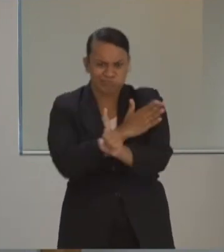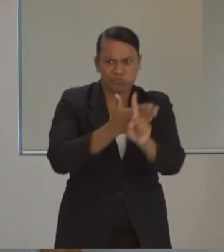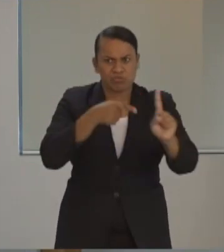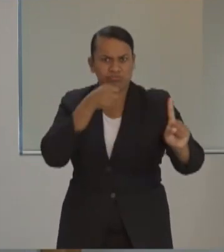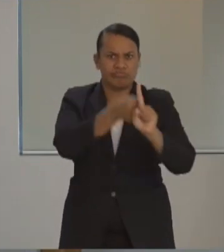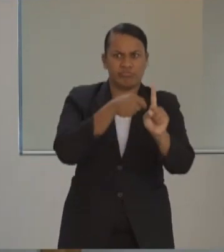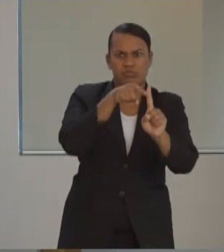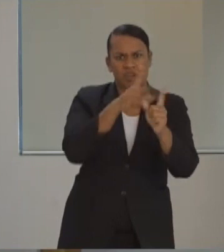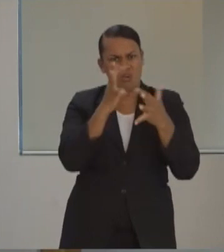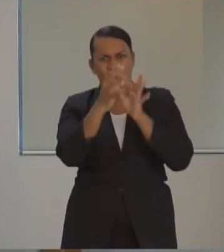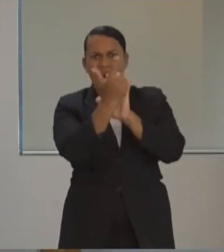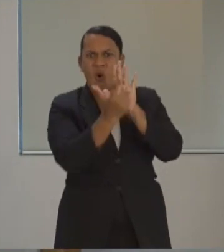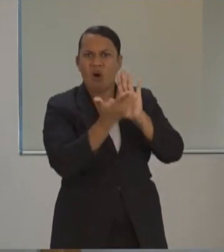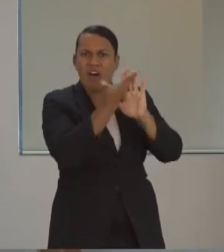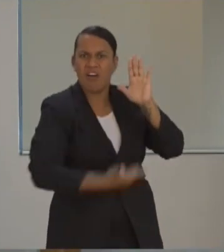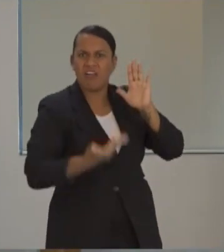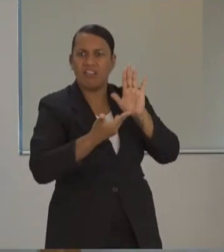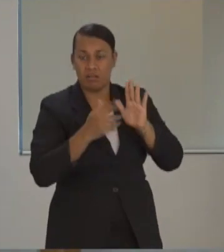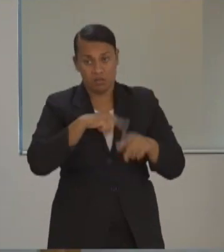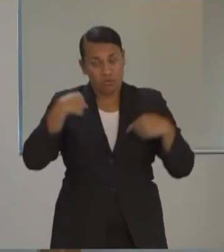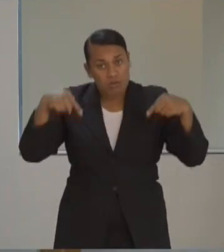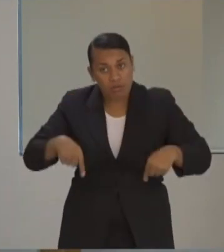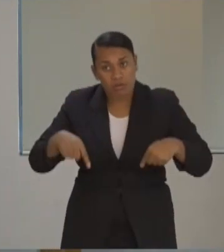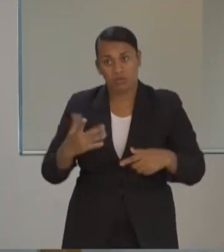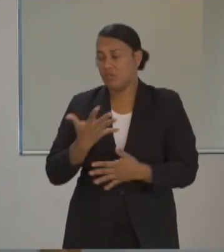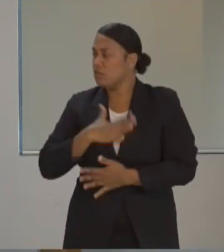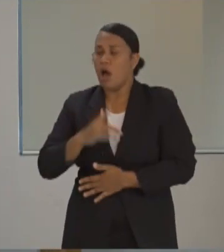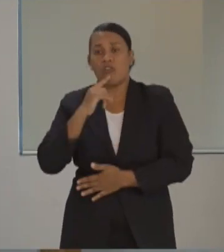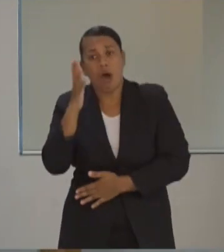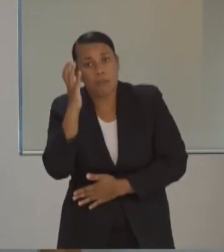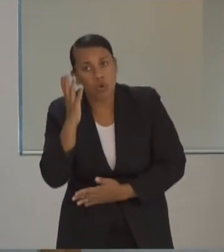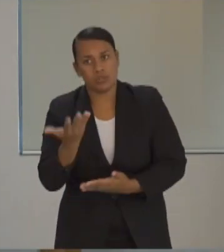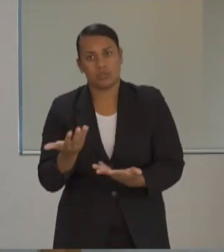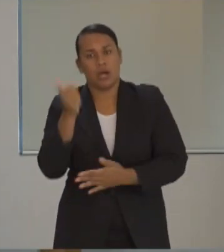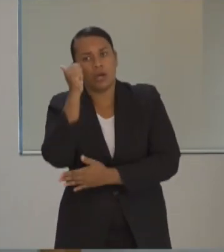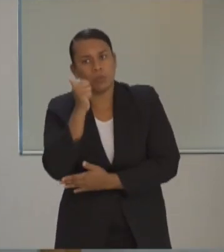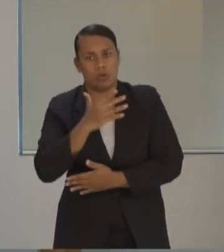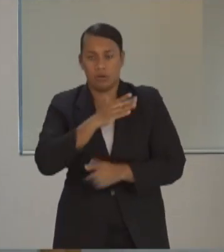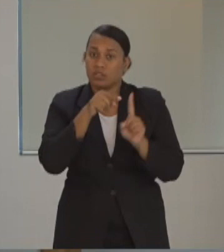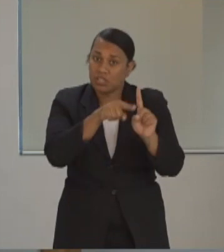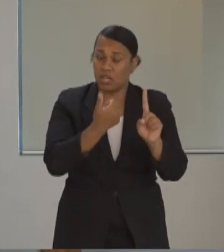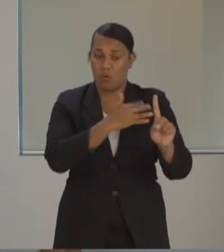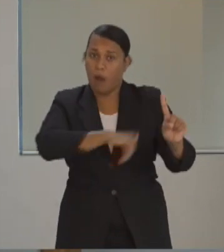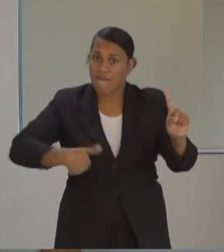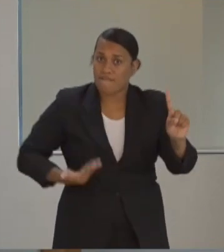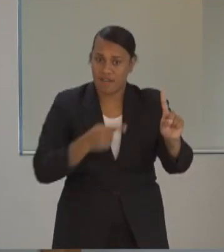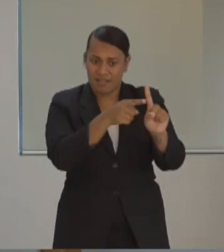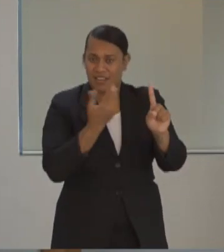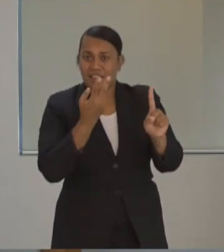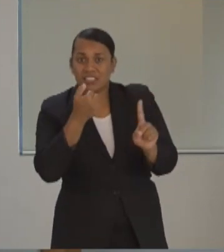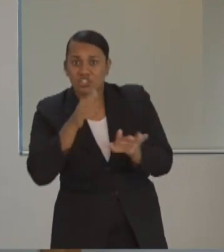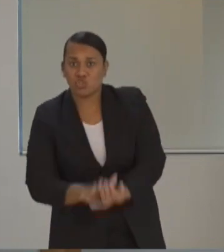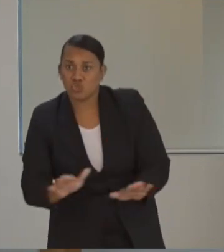I extend my deepest sympathies to his wife, his six children, and his community. They,